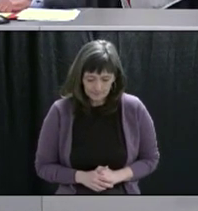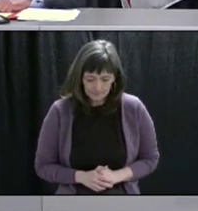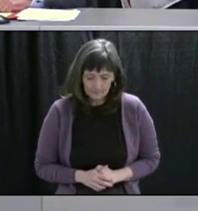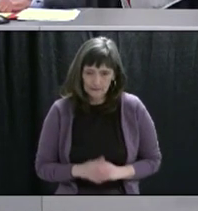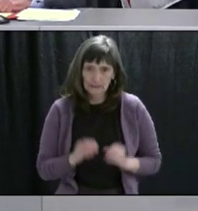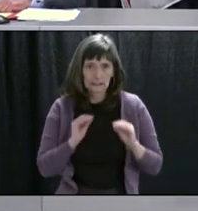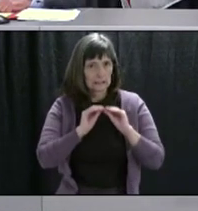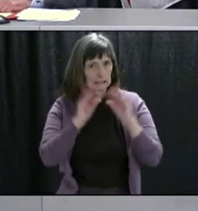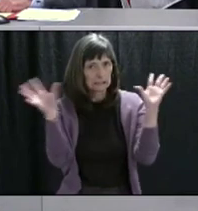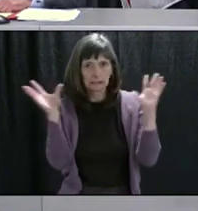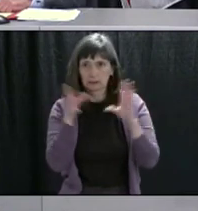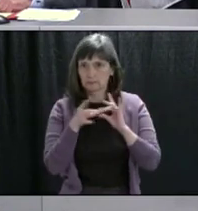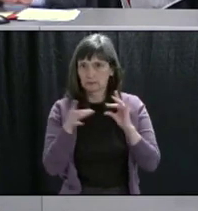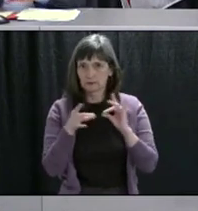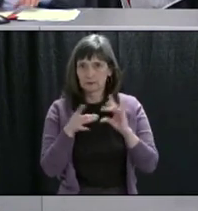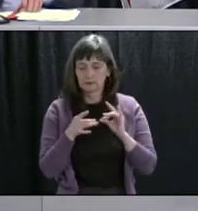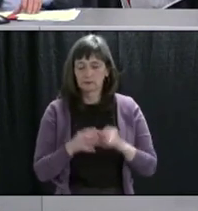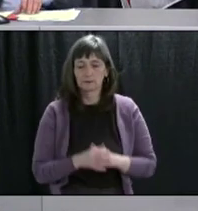strong messages.